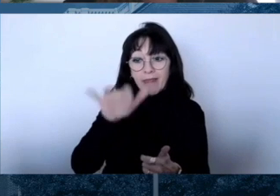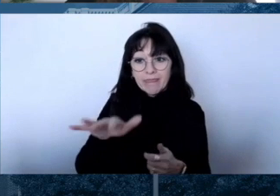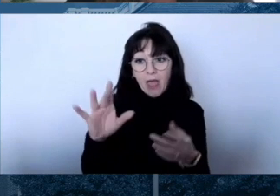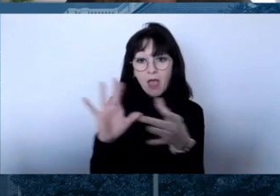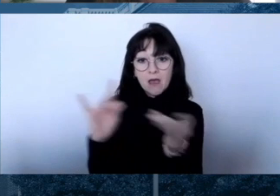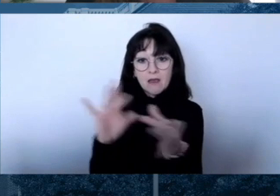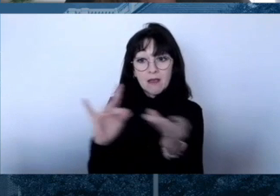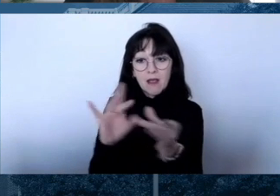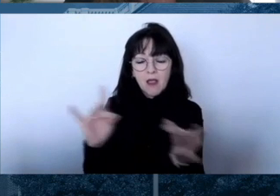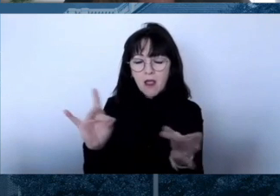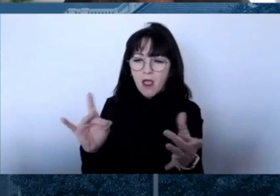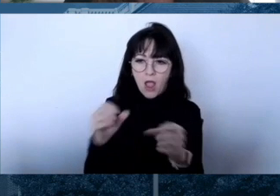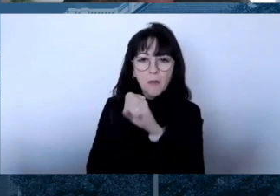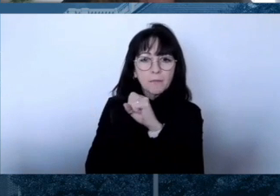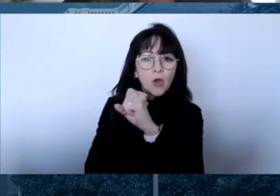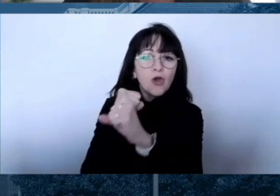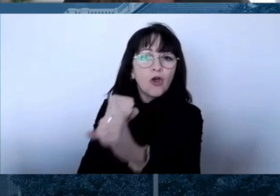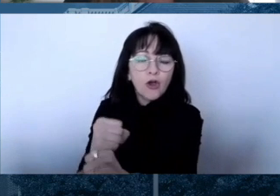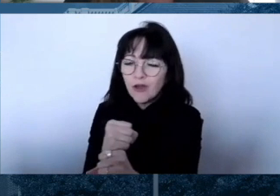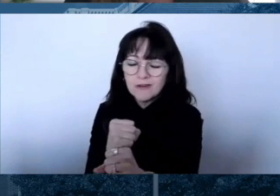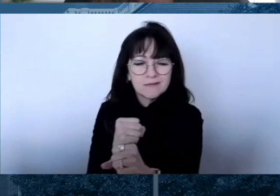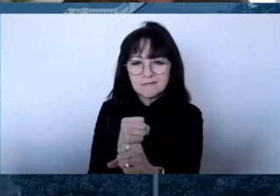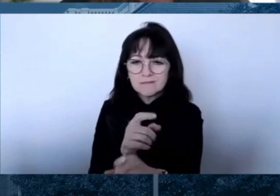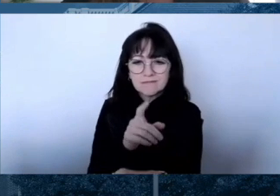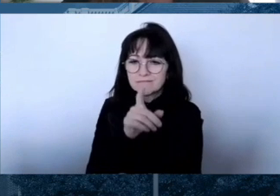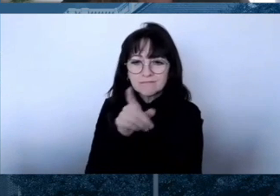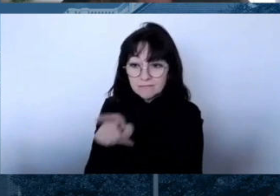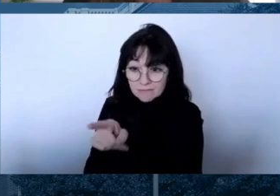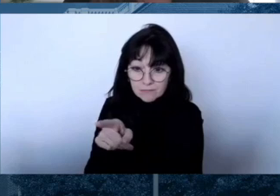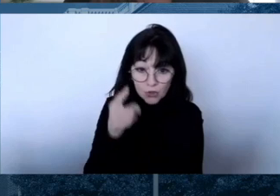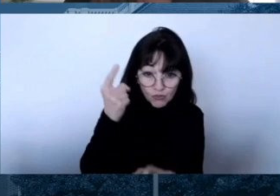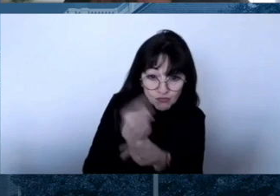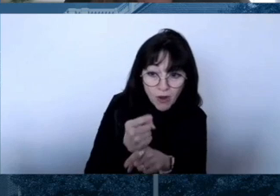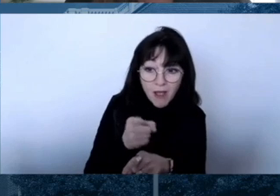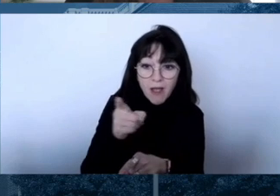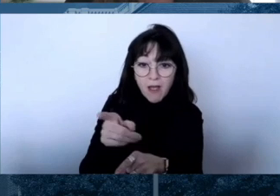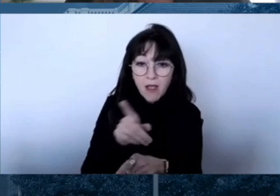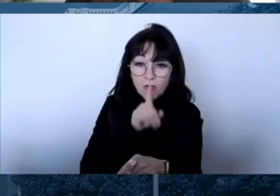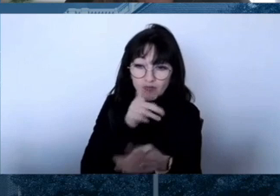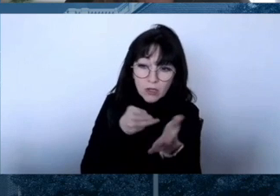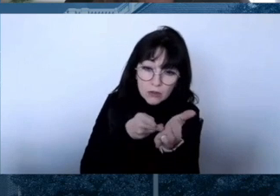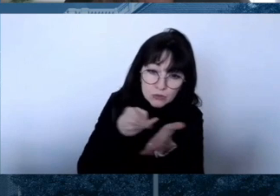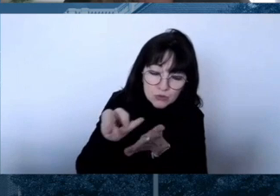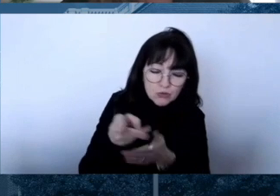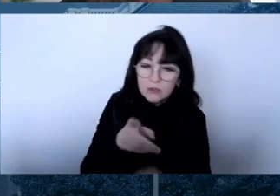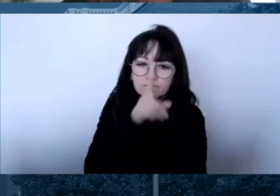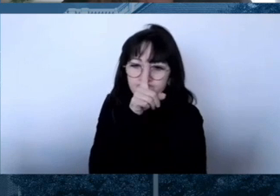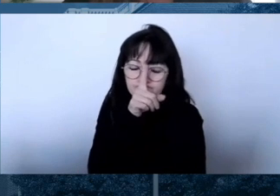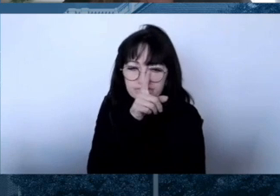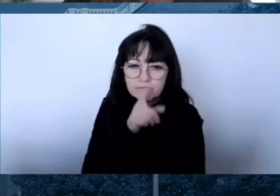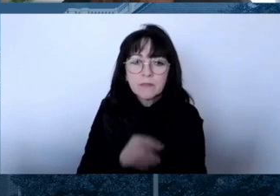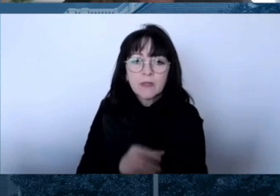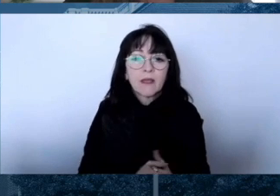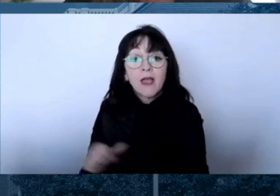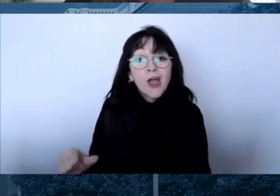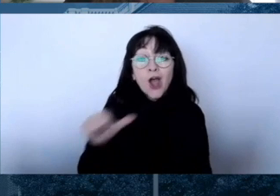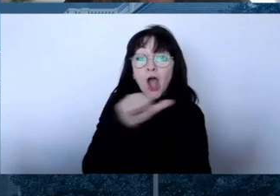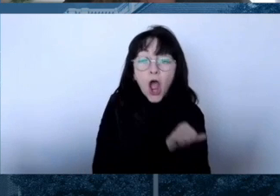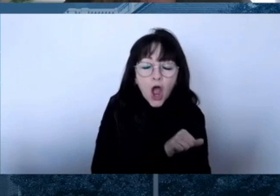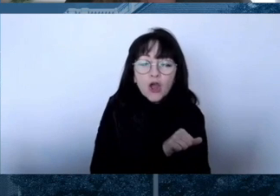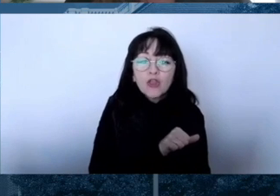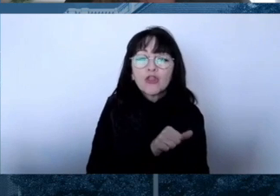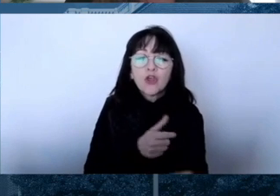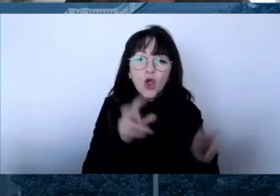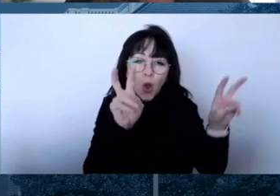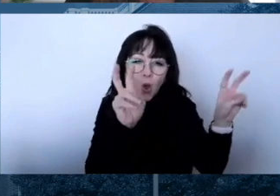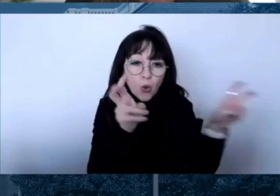part of the quotation may have been deleted or changed, which also changes the meaning. So maybe the person did say